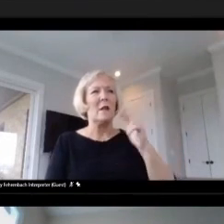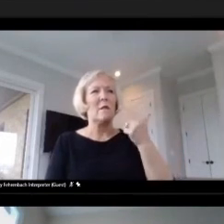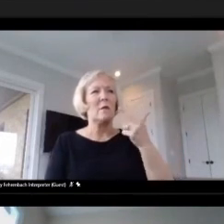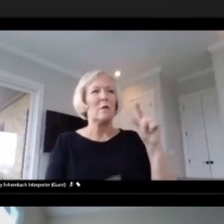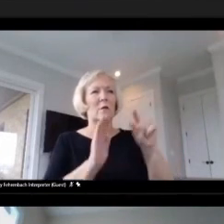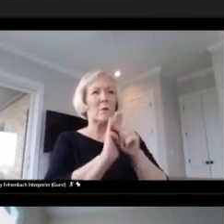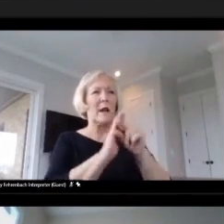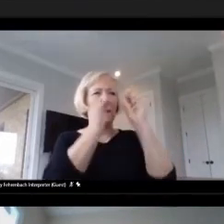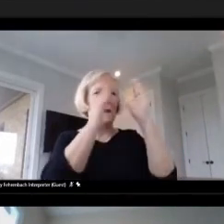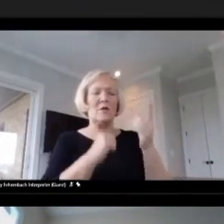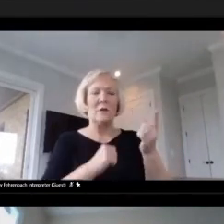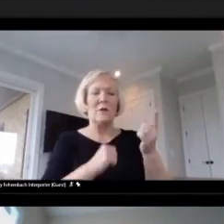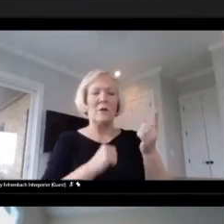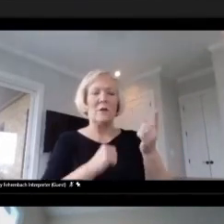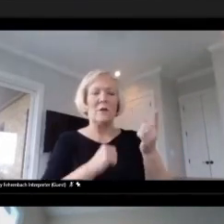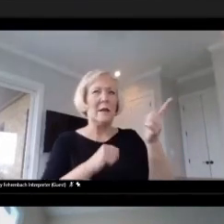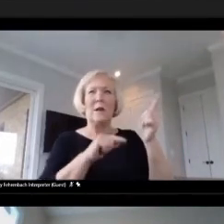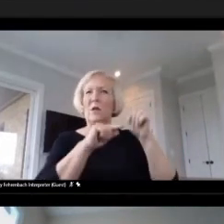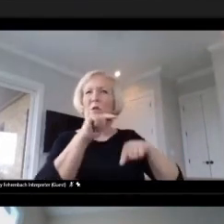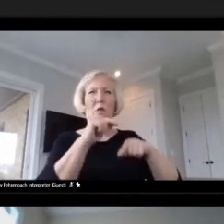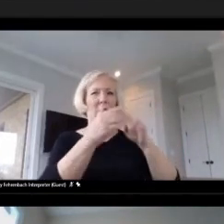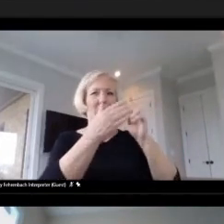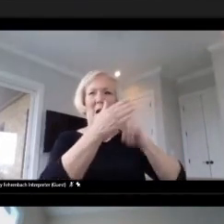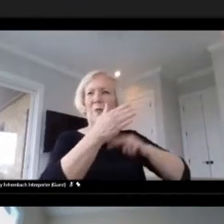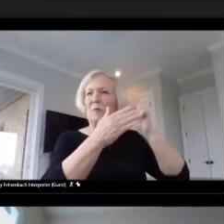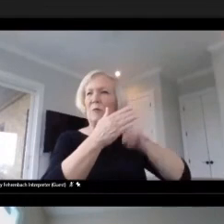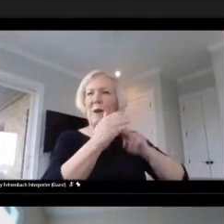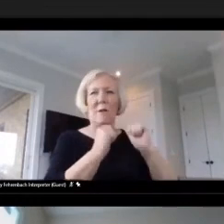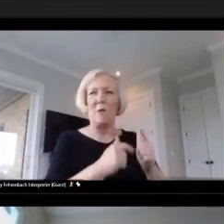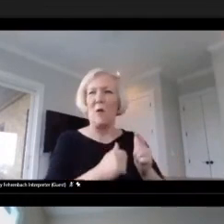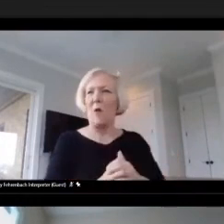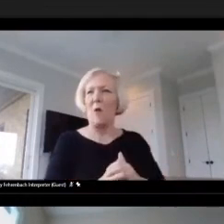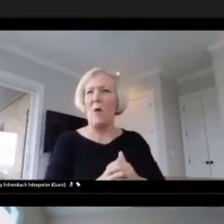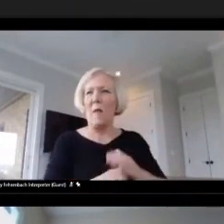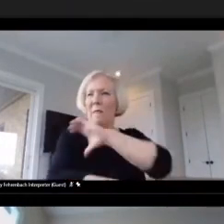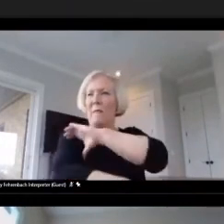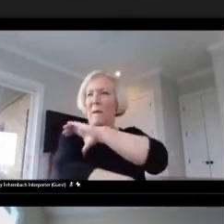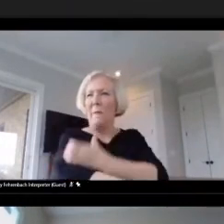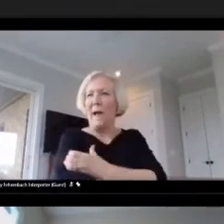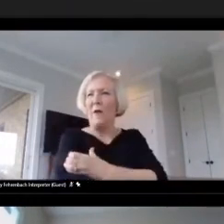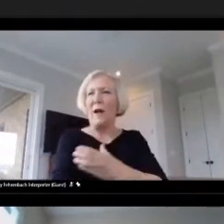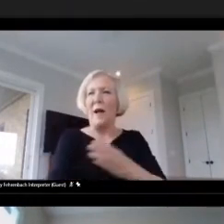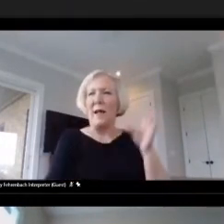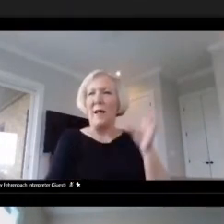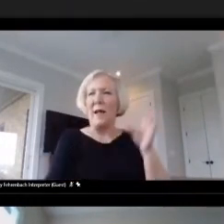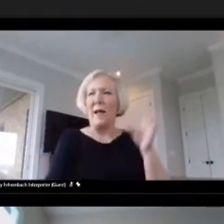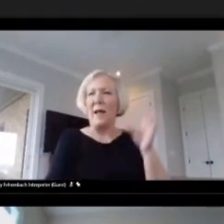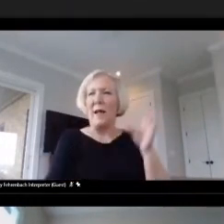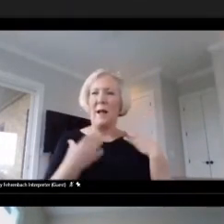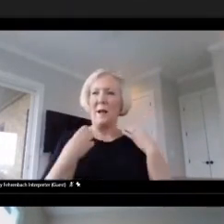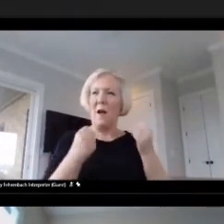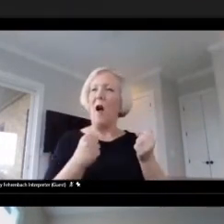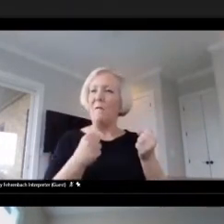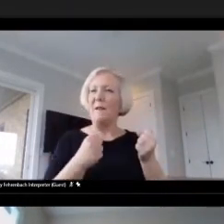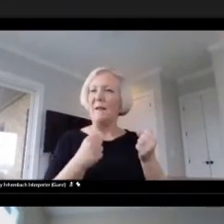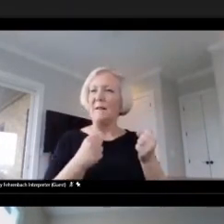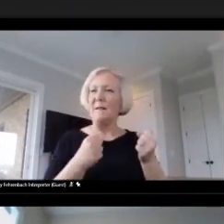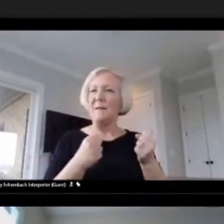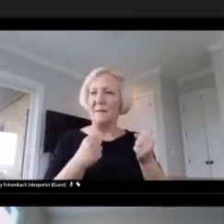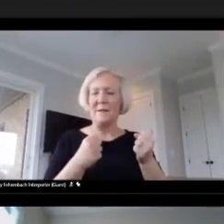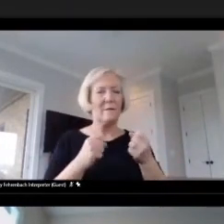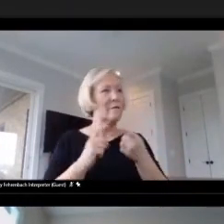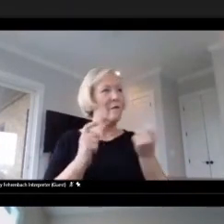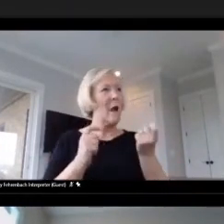And just the power of, I guess, my confidence that I got from being a National Board certified